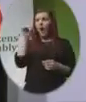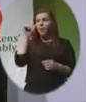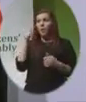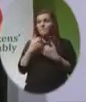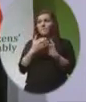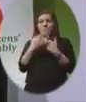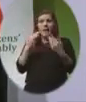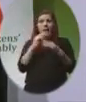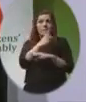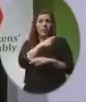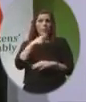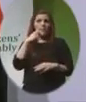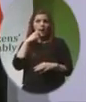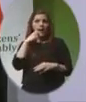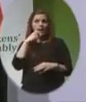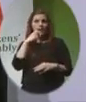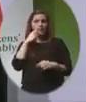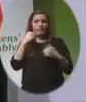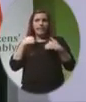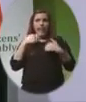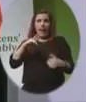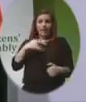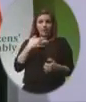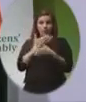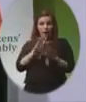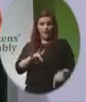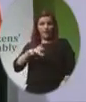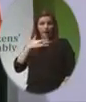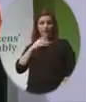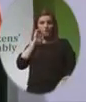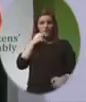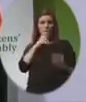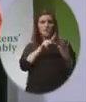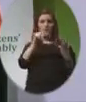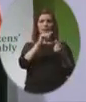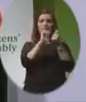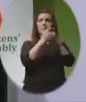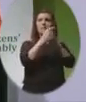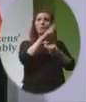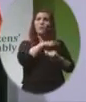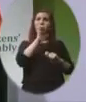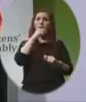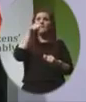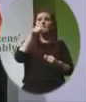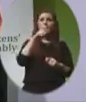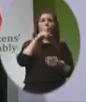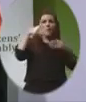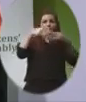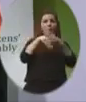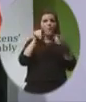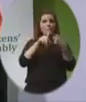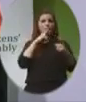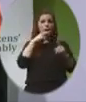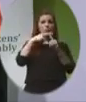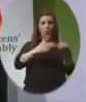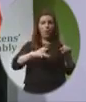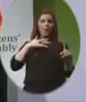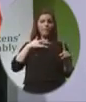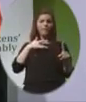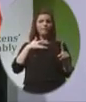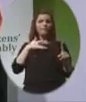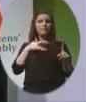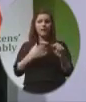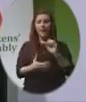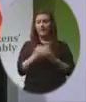child to the Eighth Amendment, and as a result, they have gotten involved in the Pro-Life Movement. Having to plan a trip to England gave these